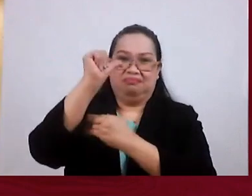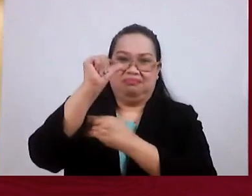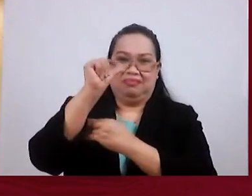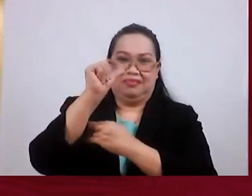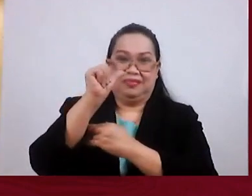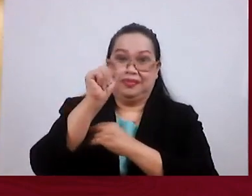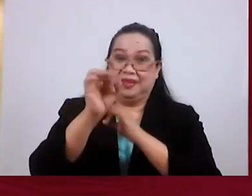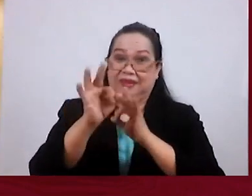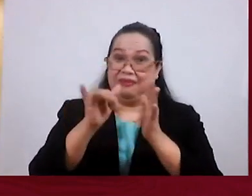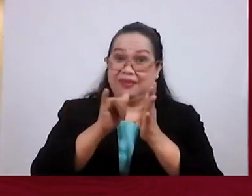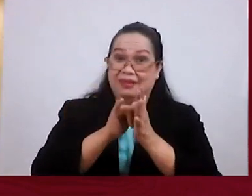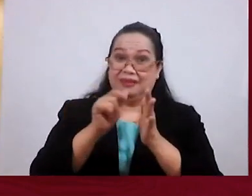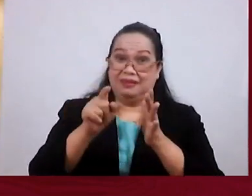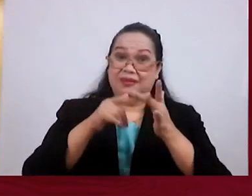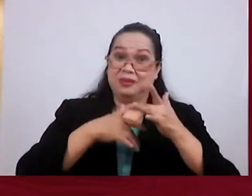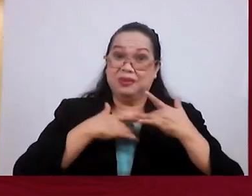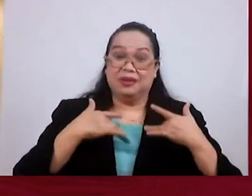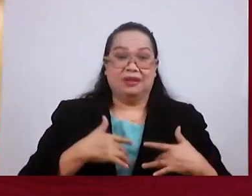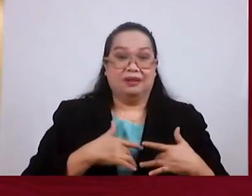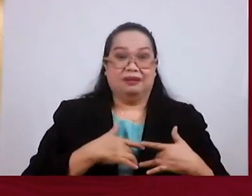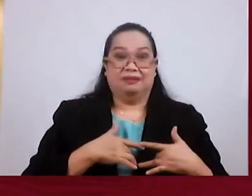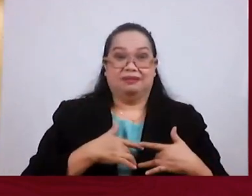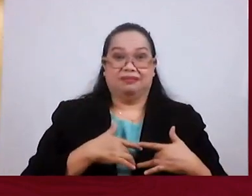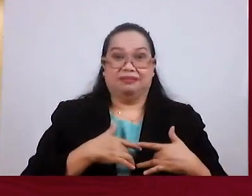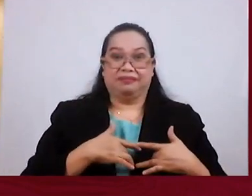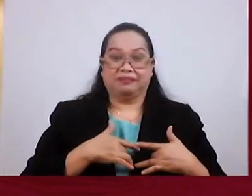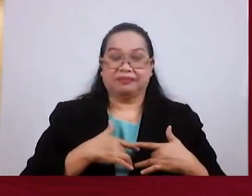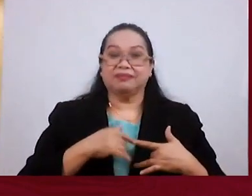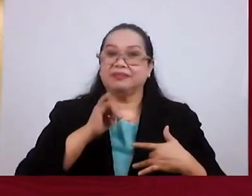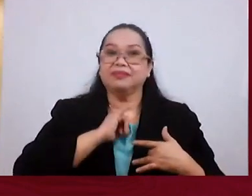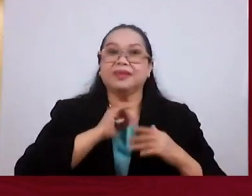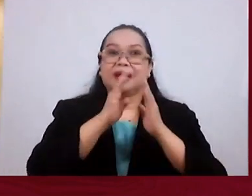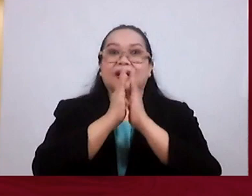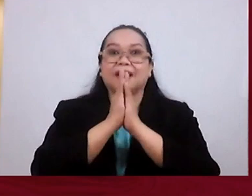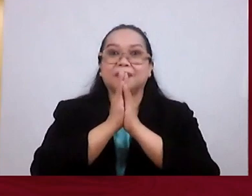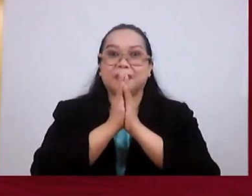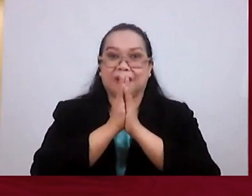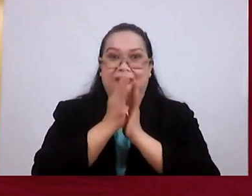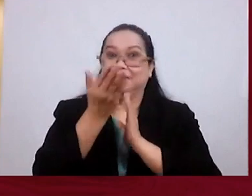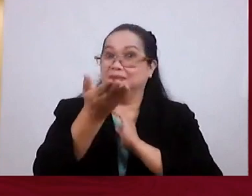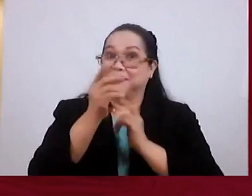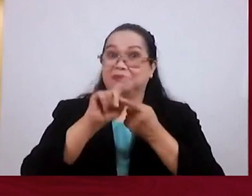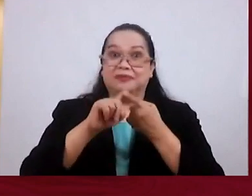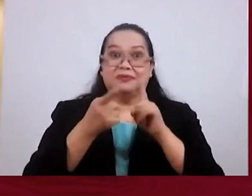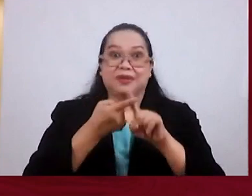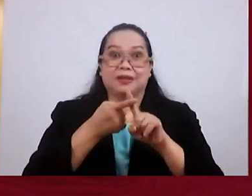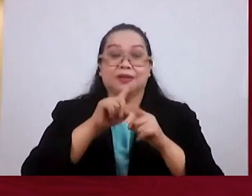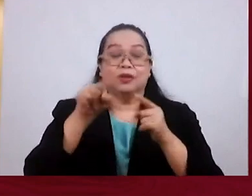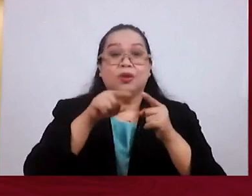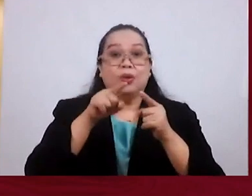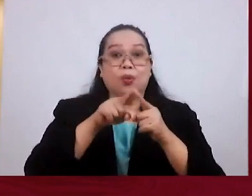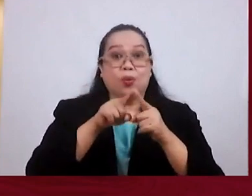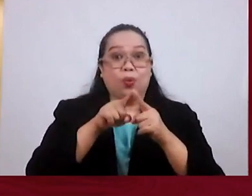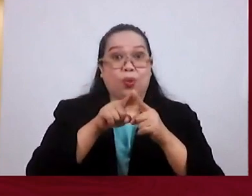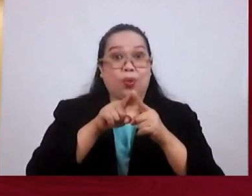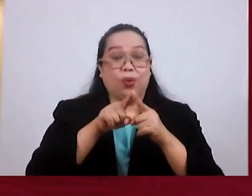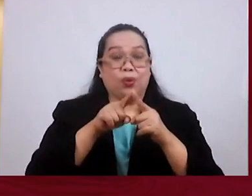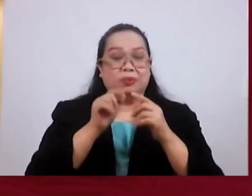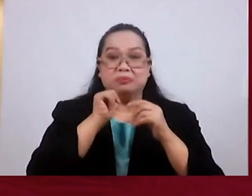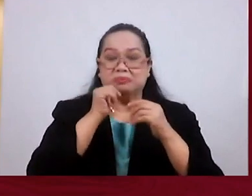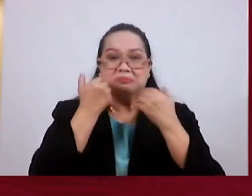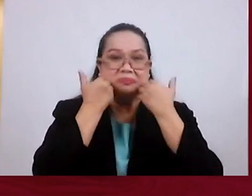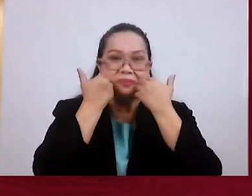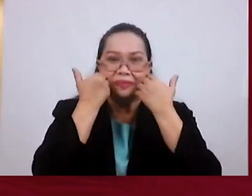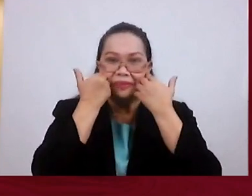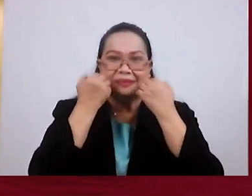If that's what's in your heart. I pray, my dear friends, that when being an unashamed